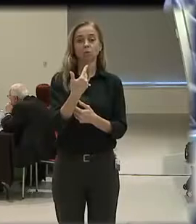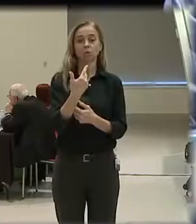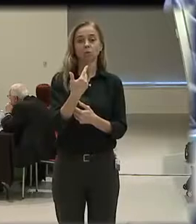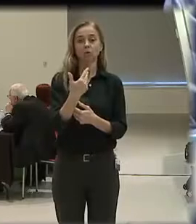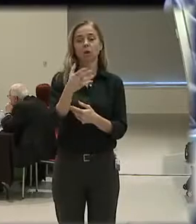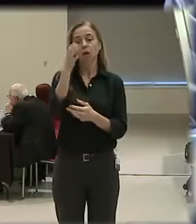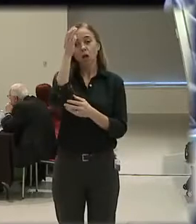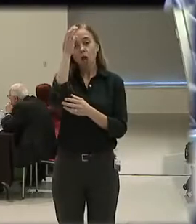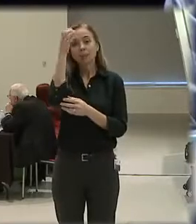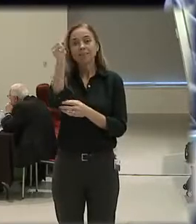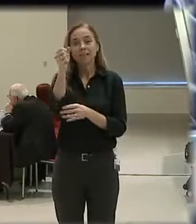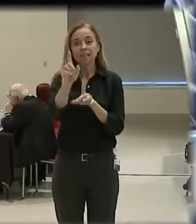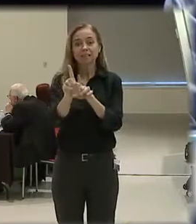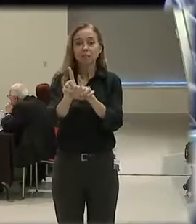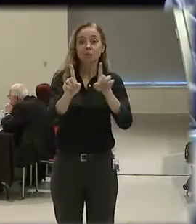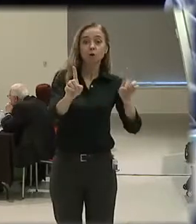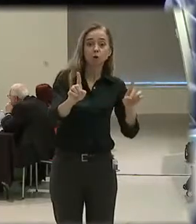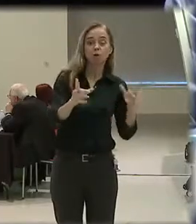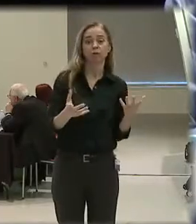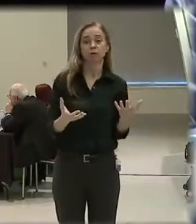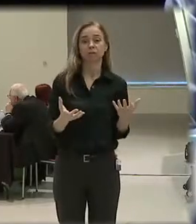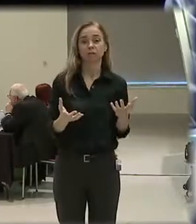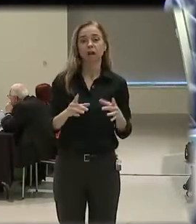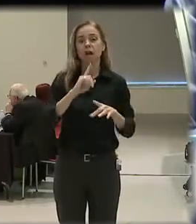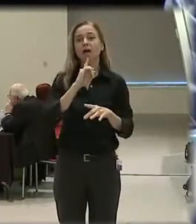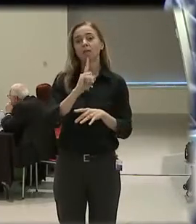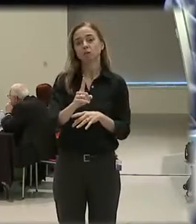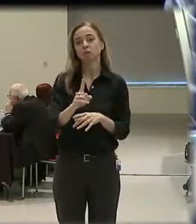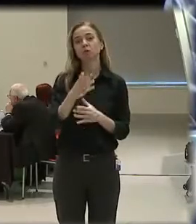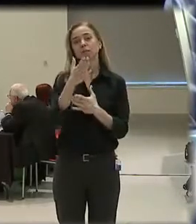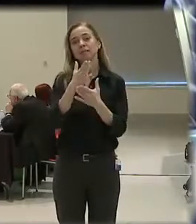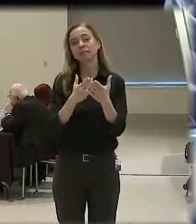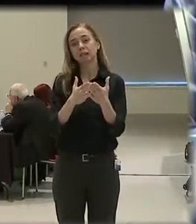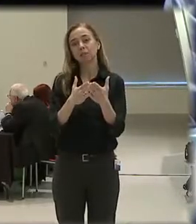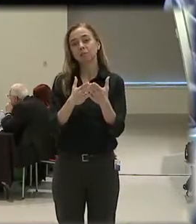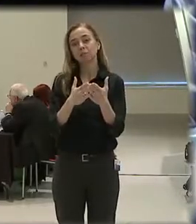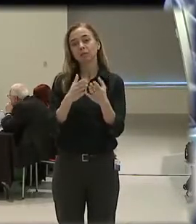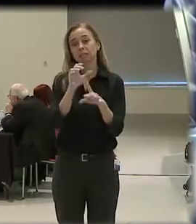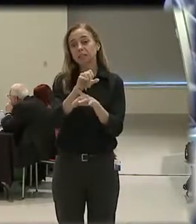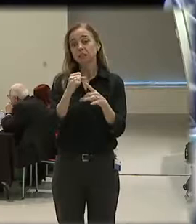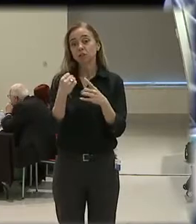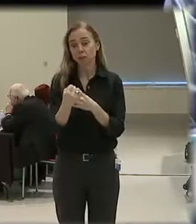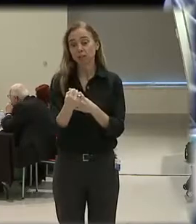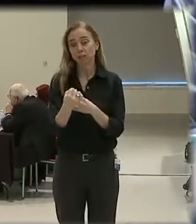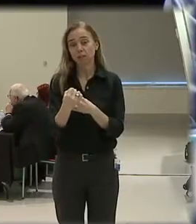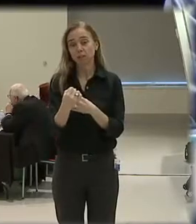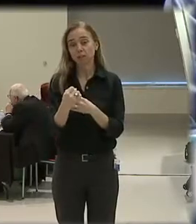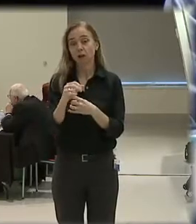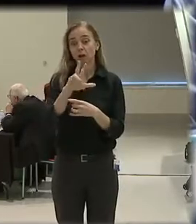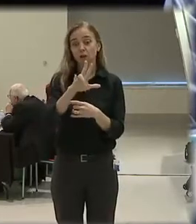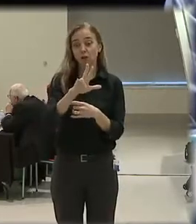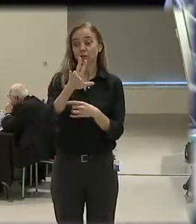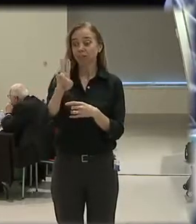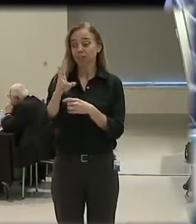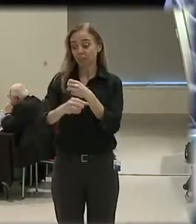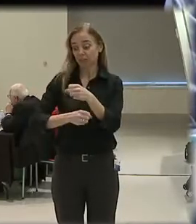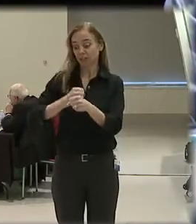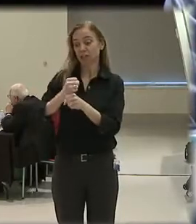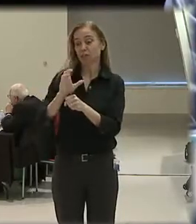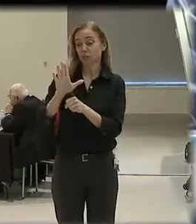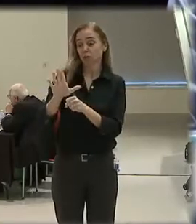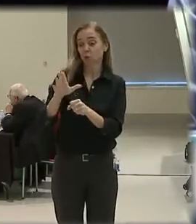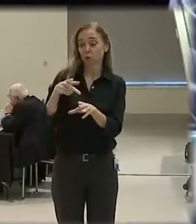common sense is for me to move out the way. But I'm quite sure there have been circumstances. In fact, I know of circumstances over 37 years in this profession